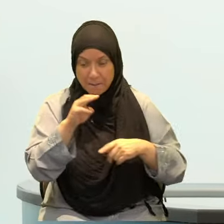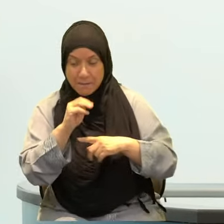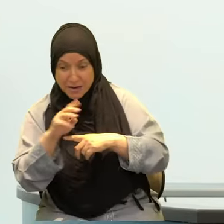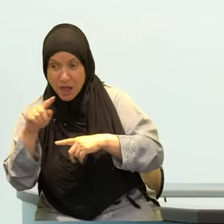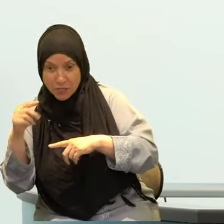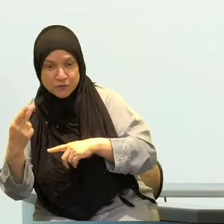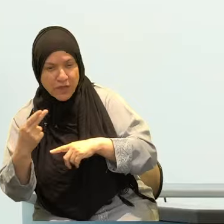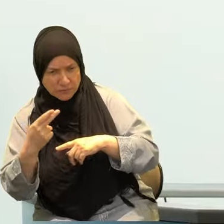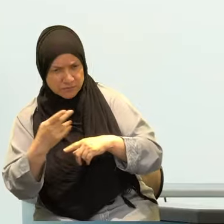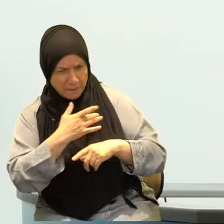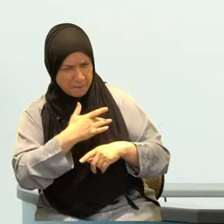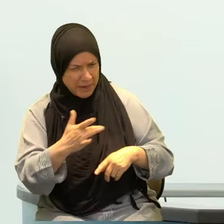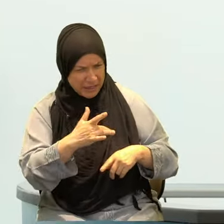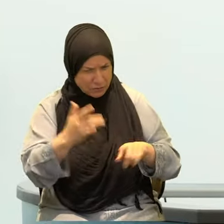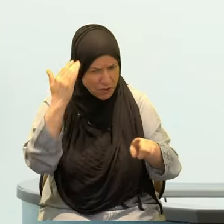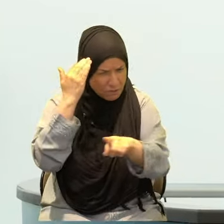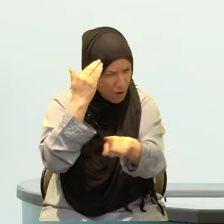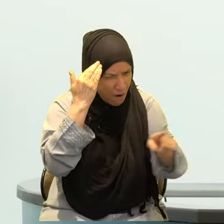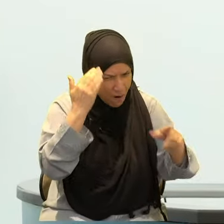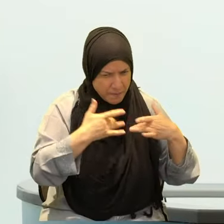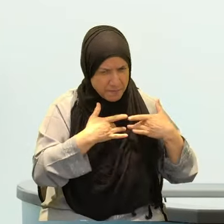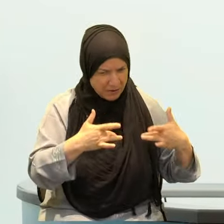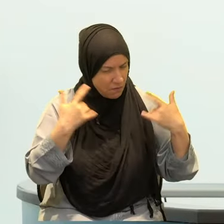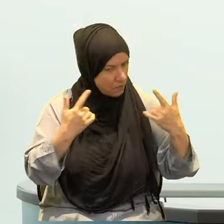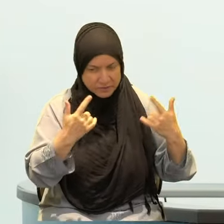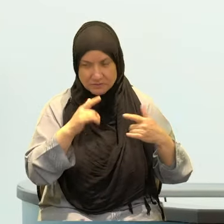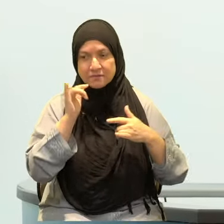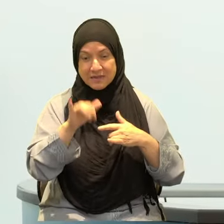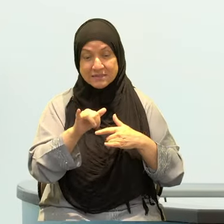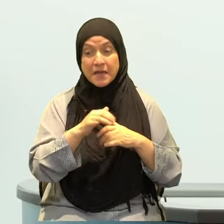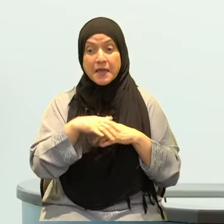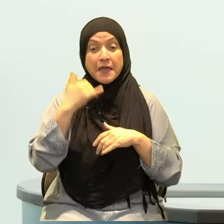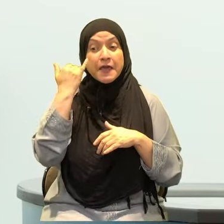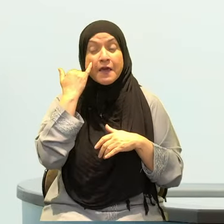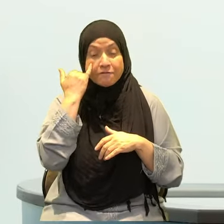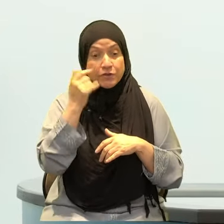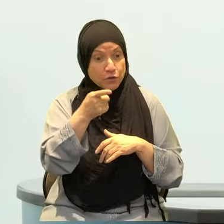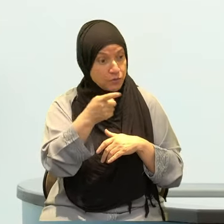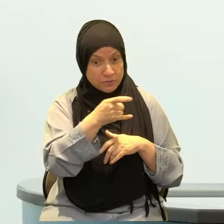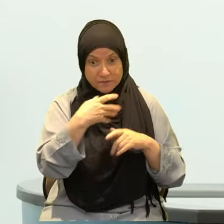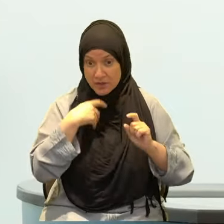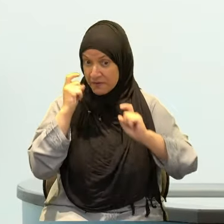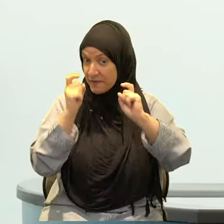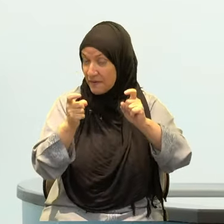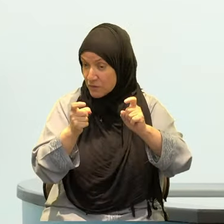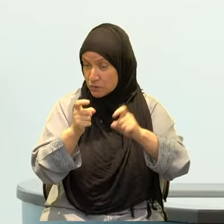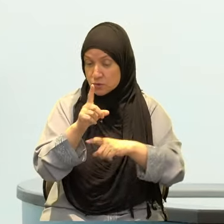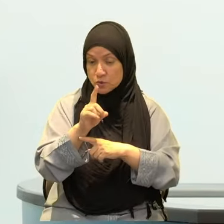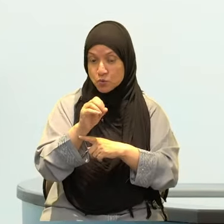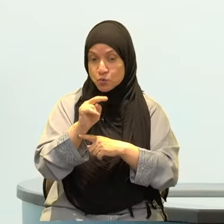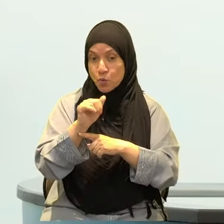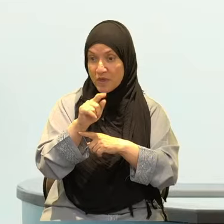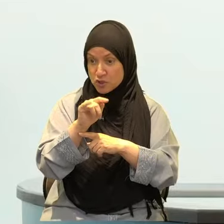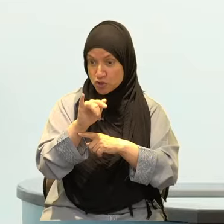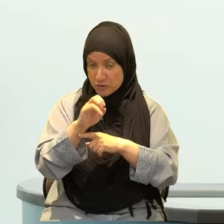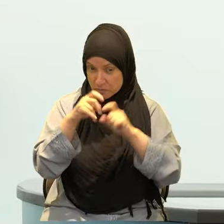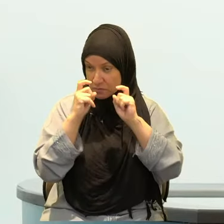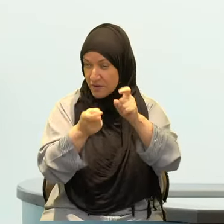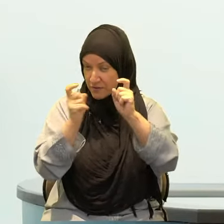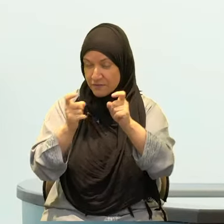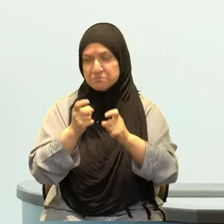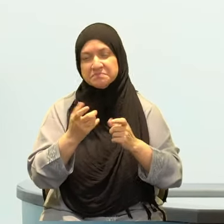so that after Ramadan I'm giving more charity inshaAllah ta'ala. So those are measures of your faith. How much dhikr you're going to do.